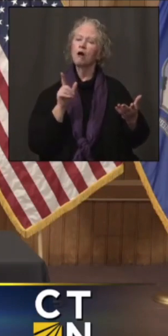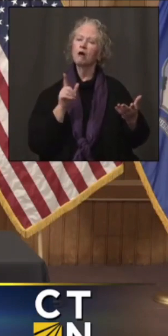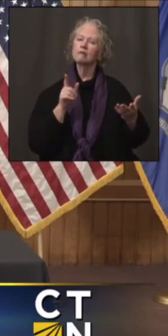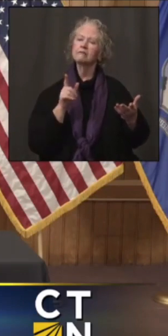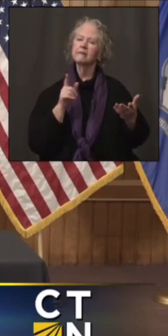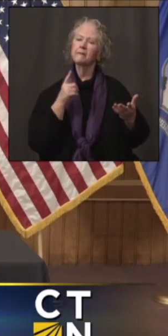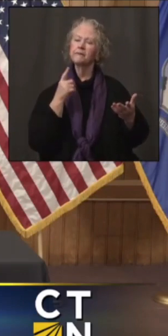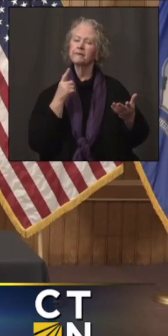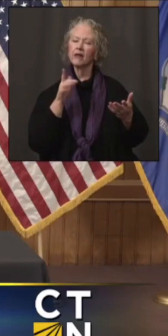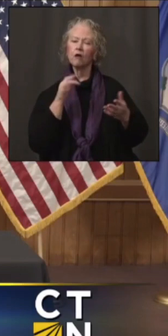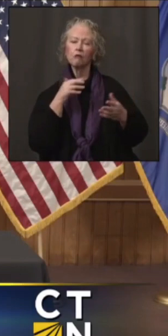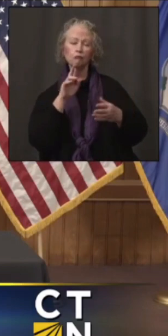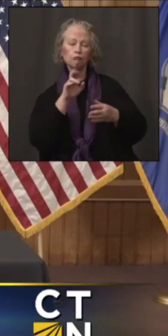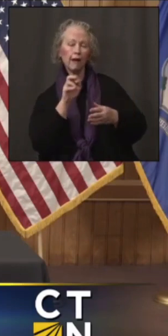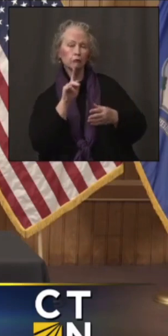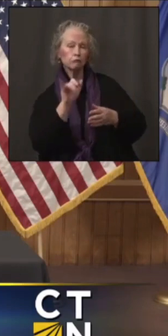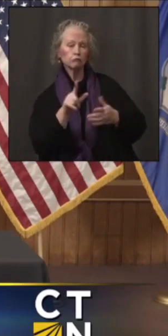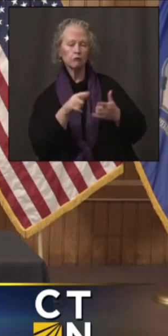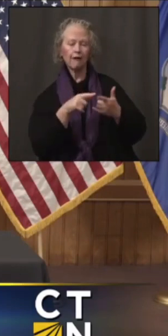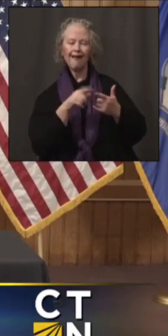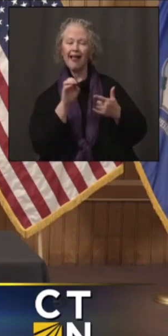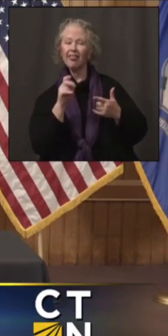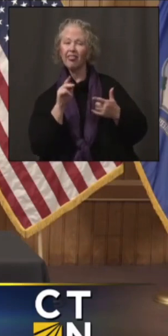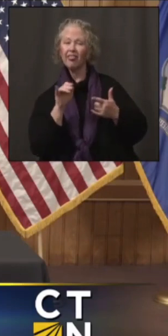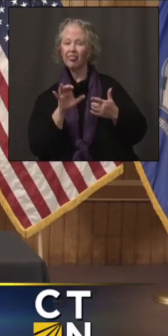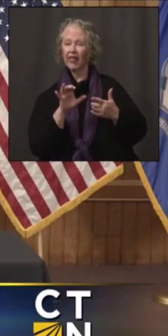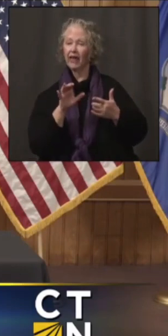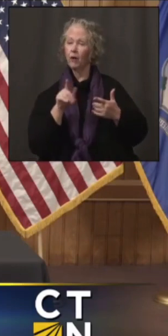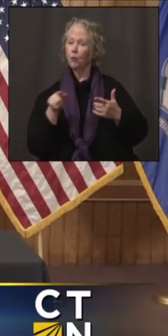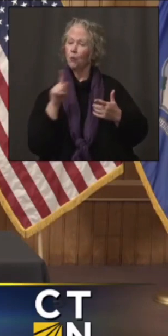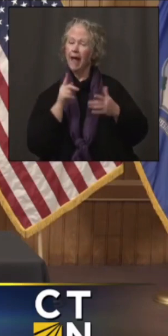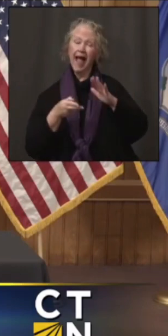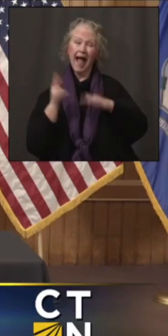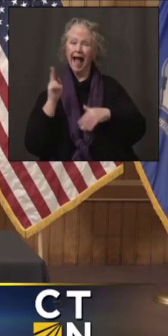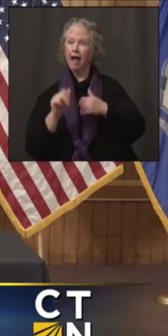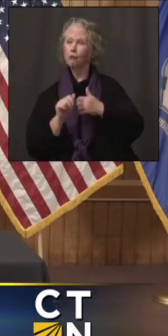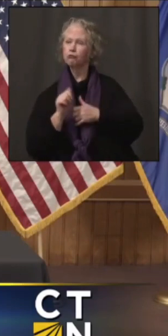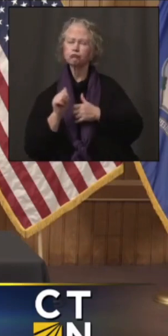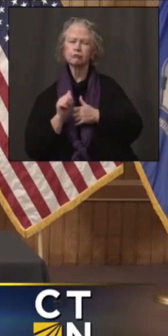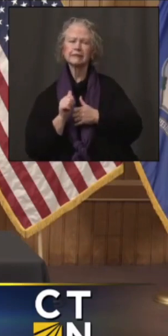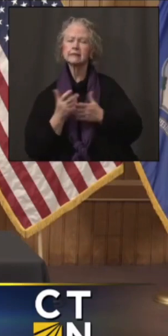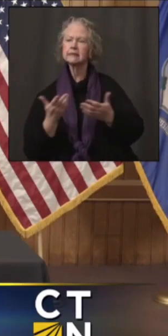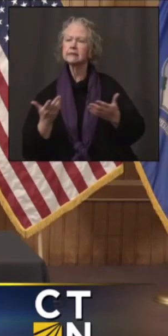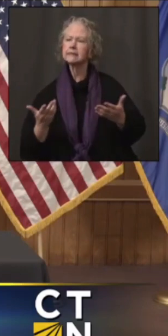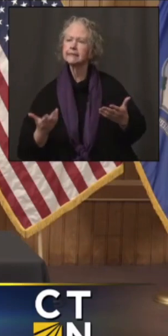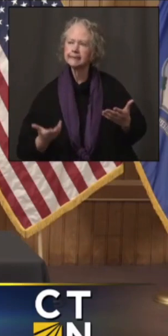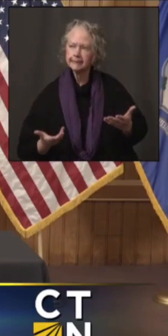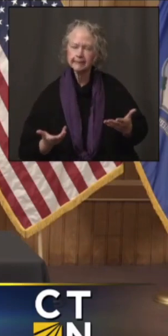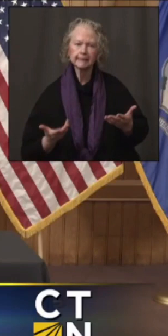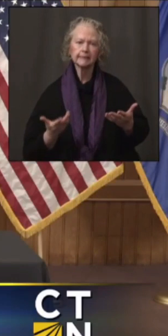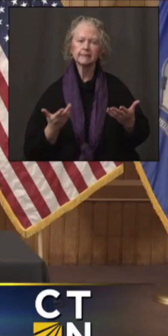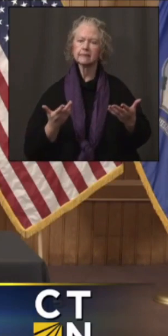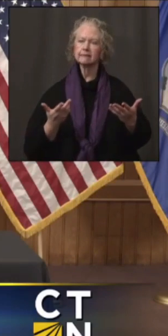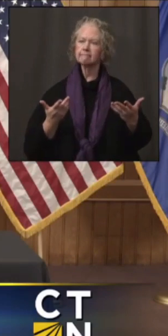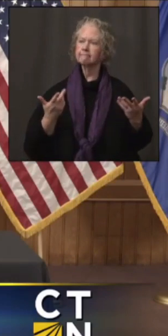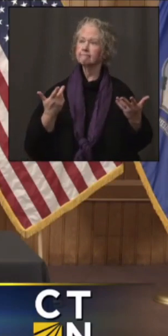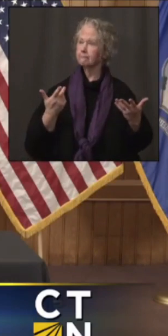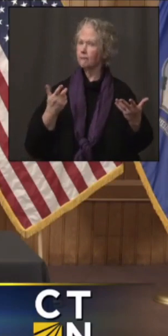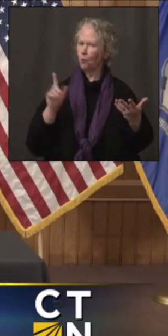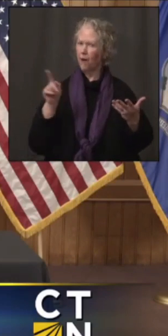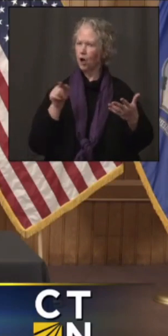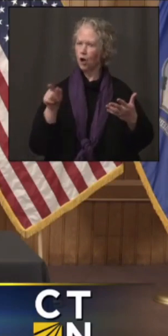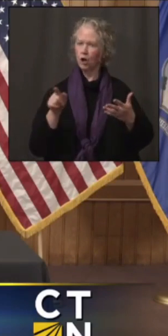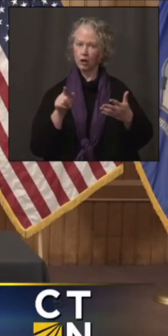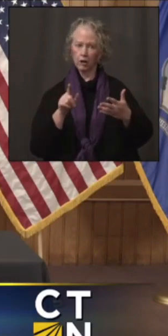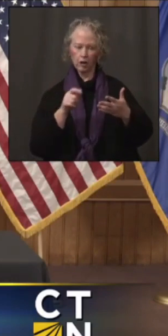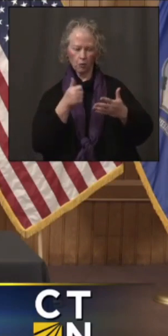I mean, that's certainly a large population in the state. And, you know, you're trying to keep,